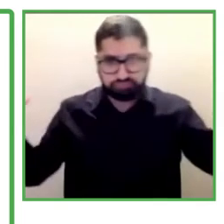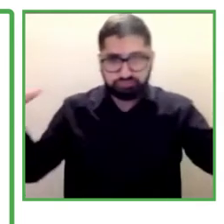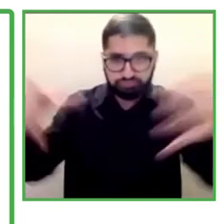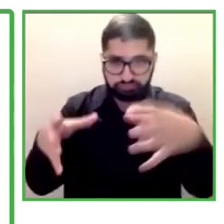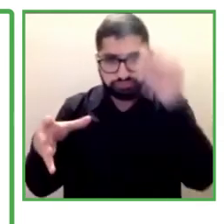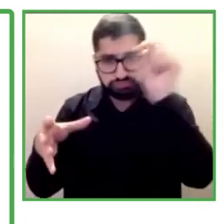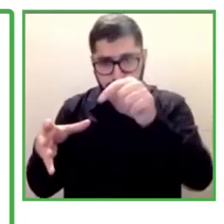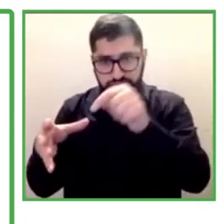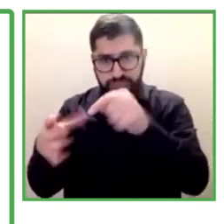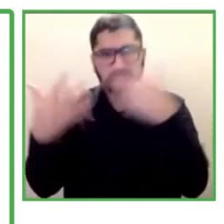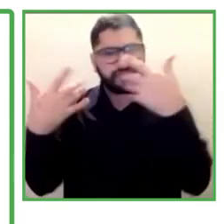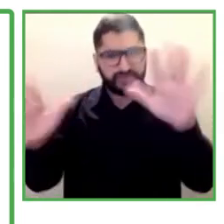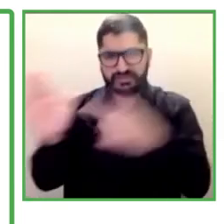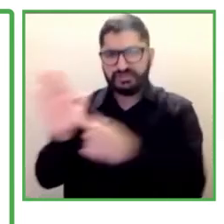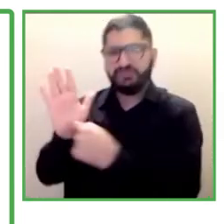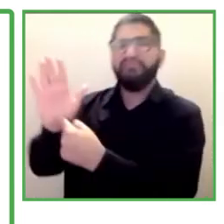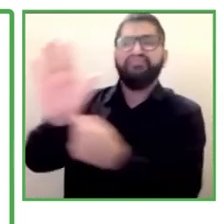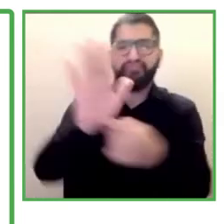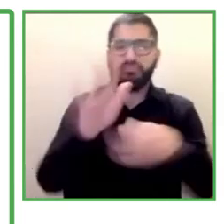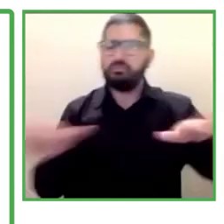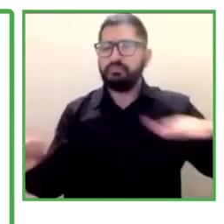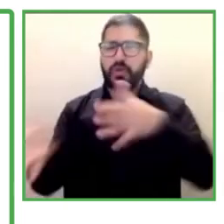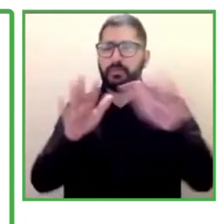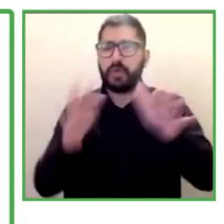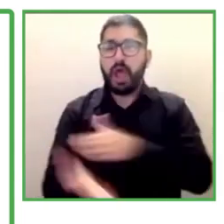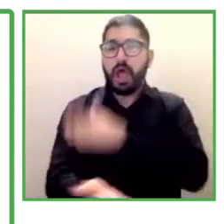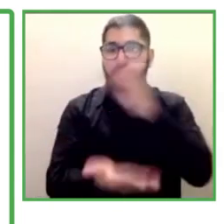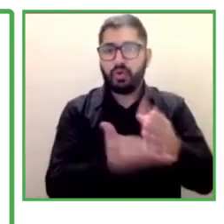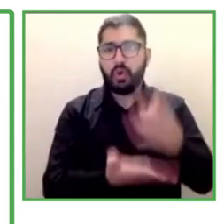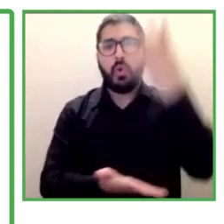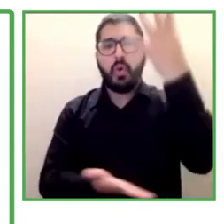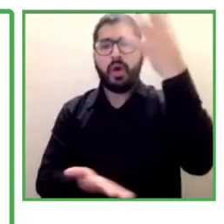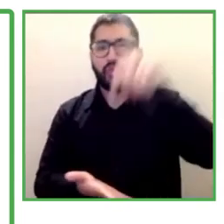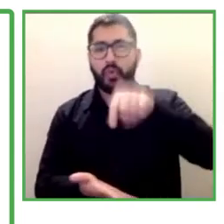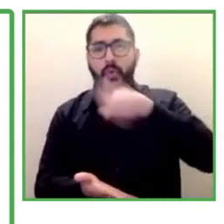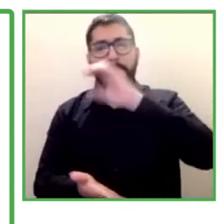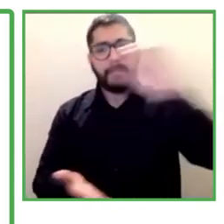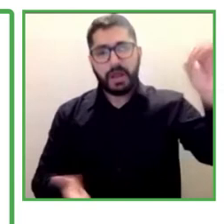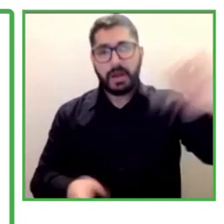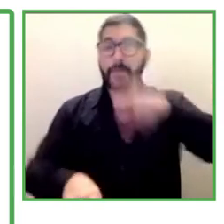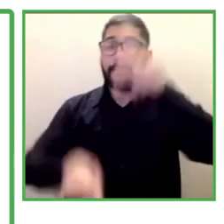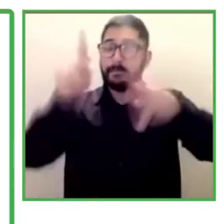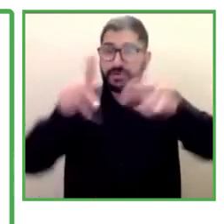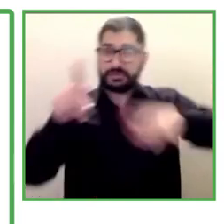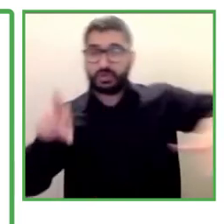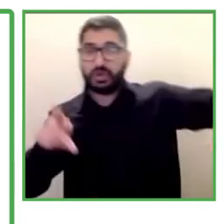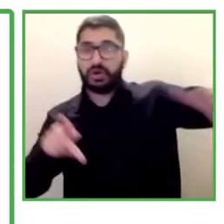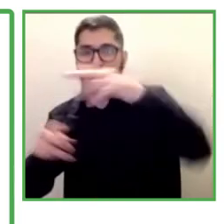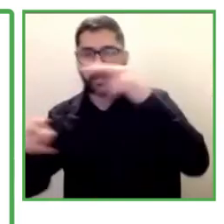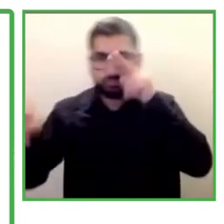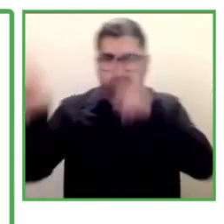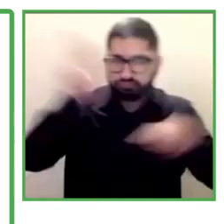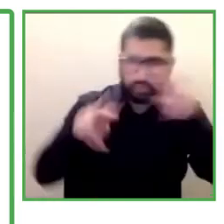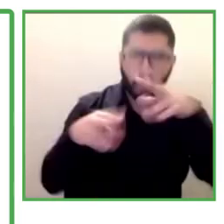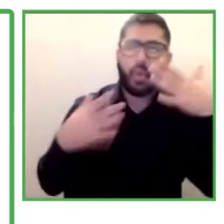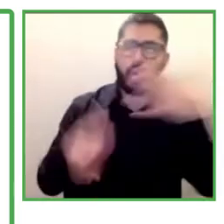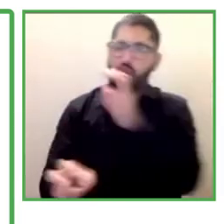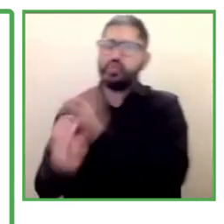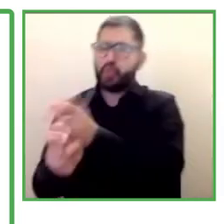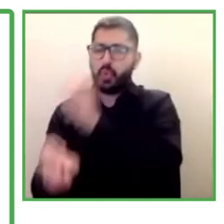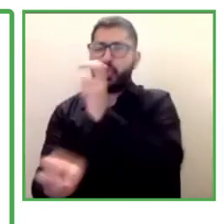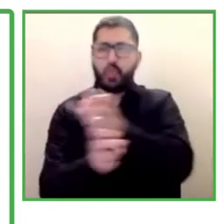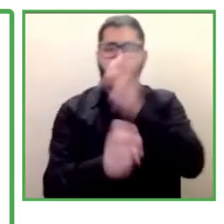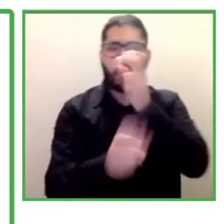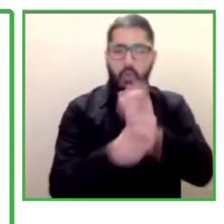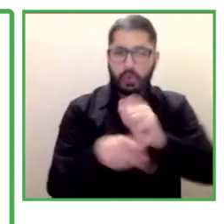were over 50,000 people, it's more difficult to carry out a